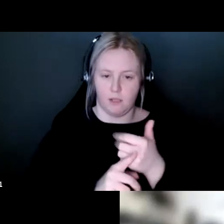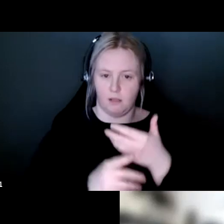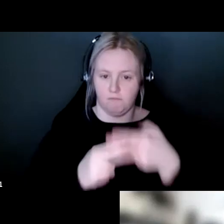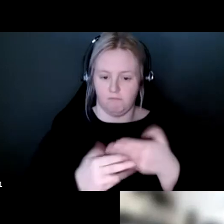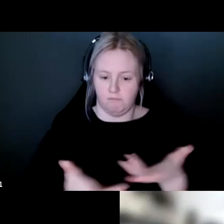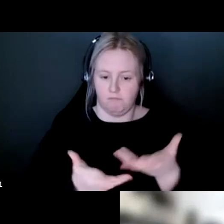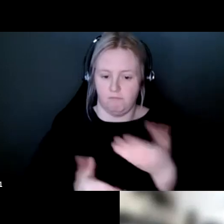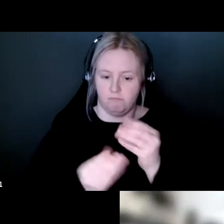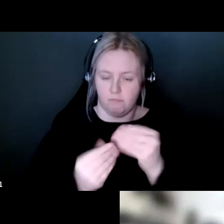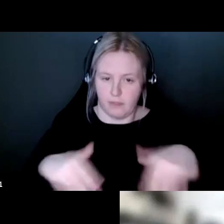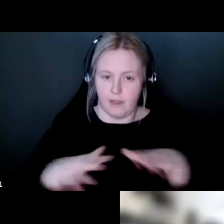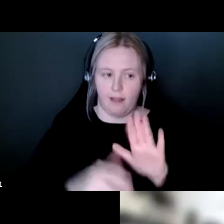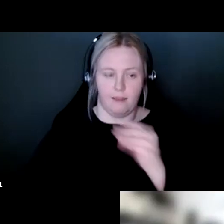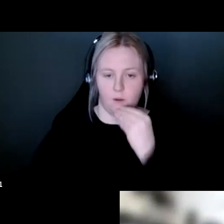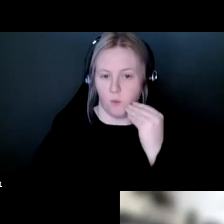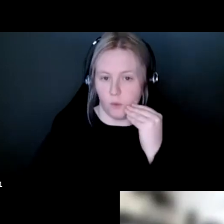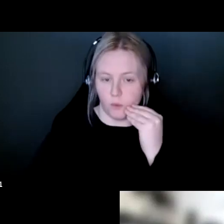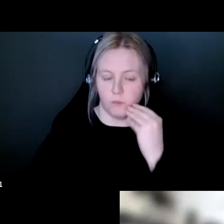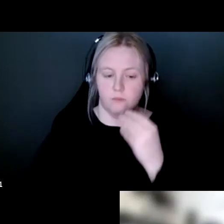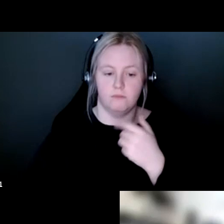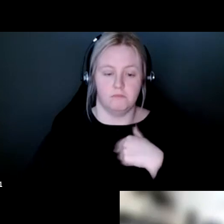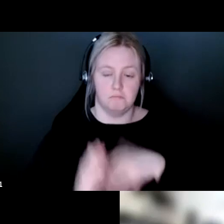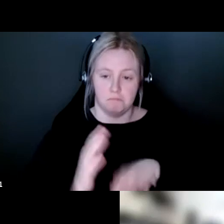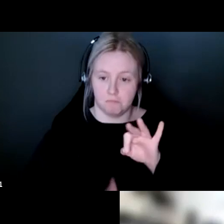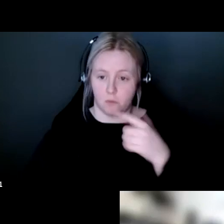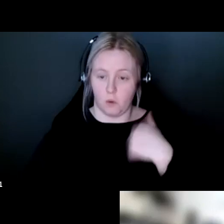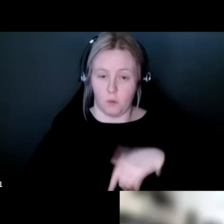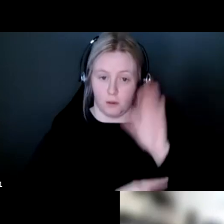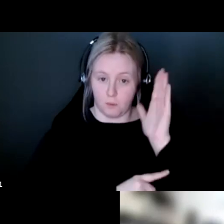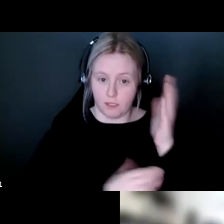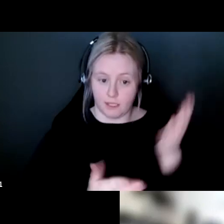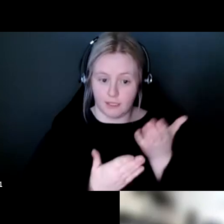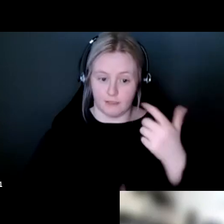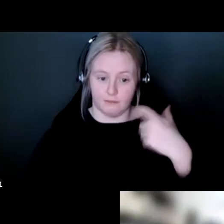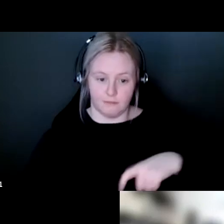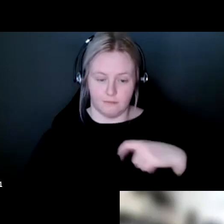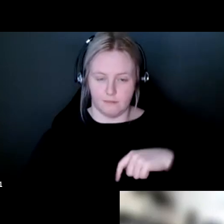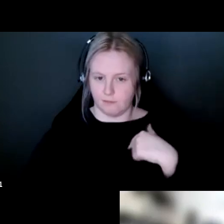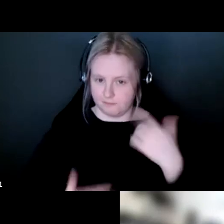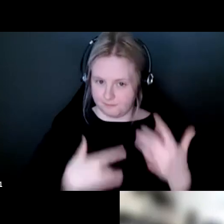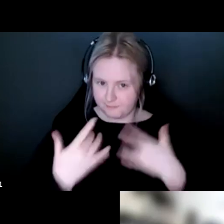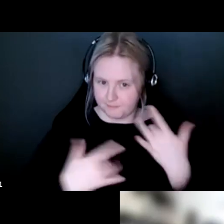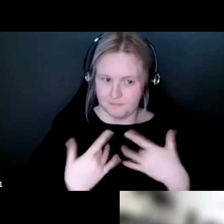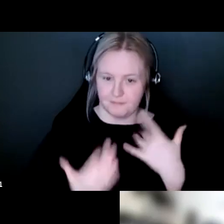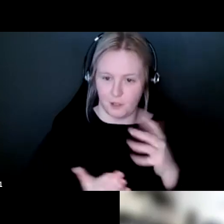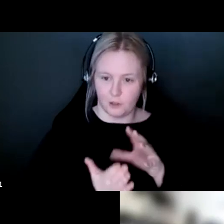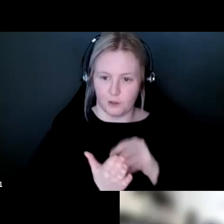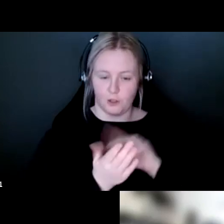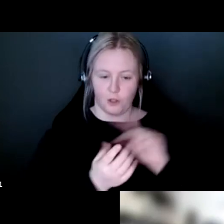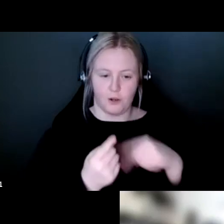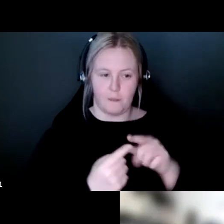When I found out that we would be here presenting at this conference with the team from Eviance, I was very excited to learn more about their organization